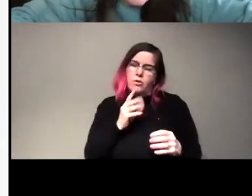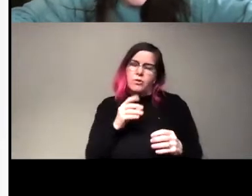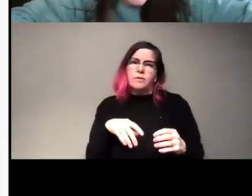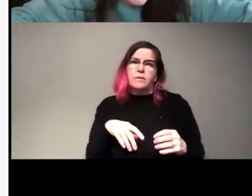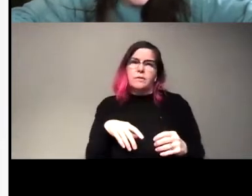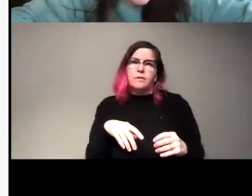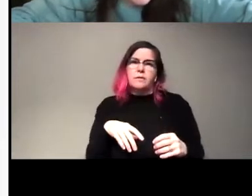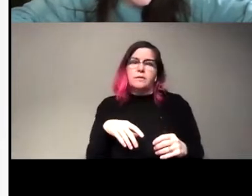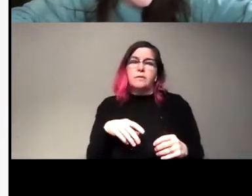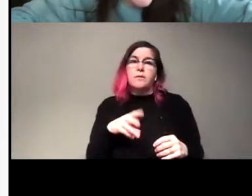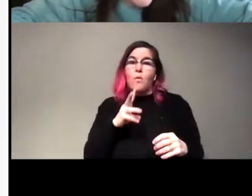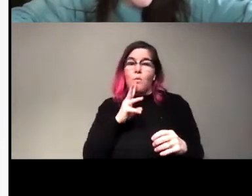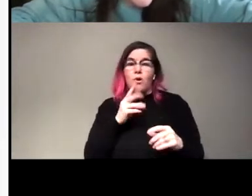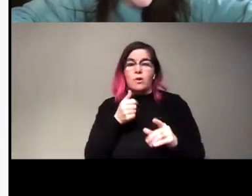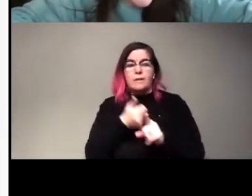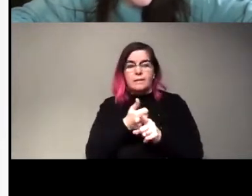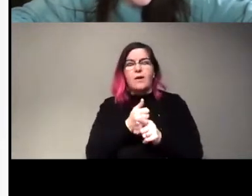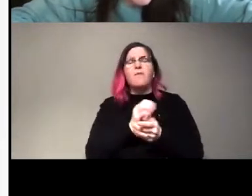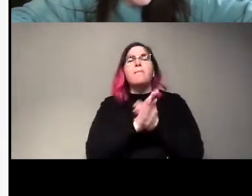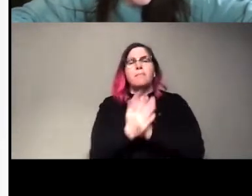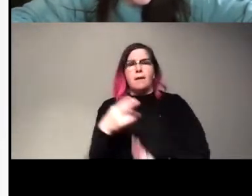water kind of and makes hydrogen out of it.